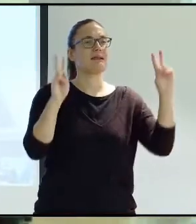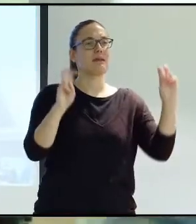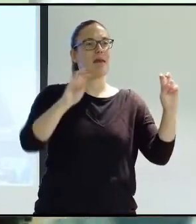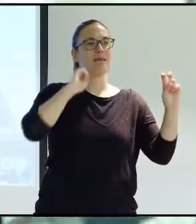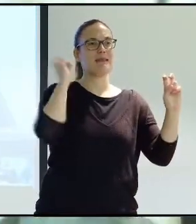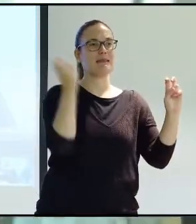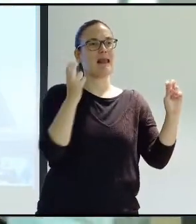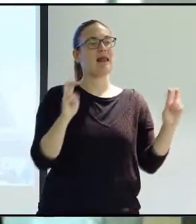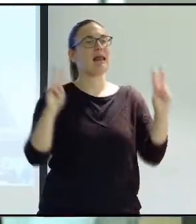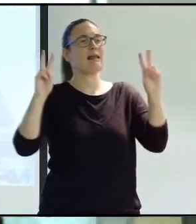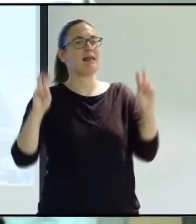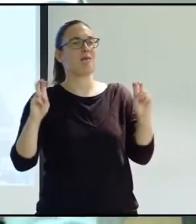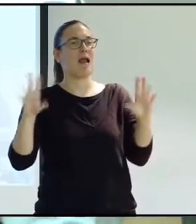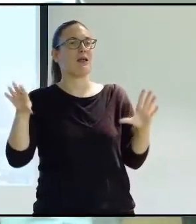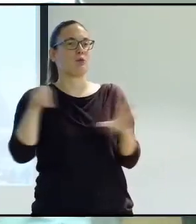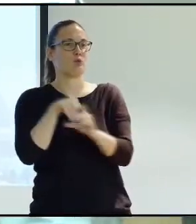and inclusion.